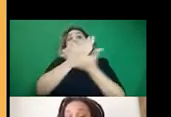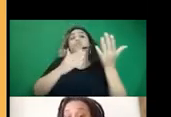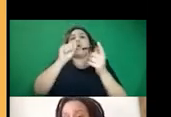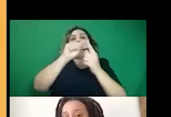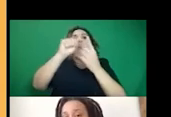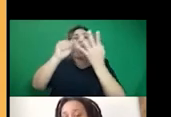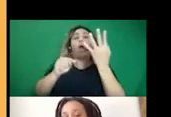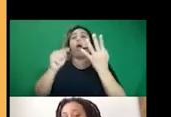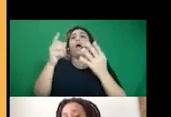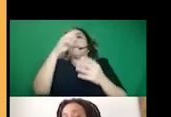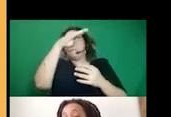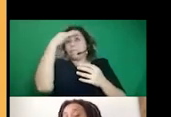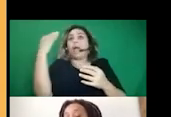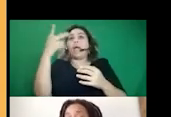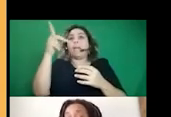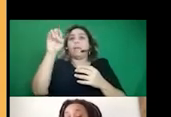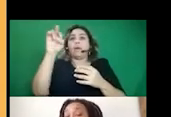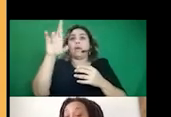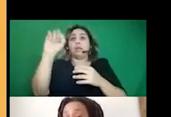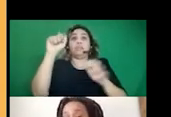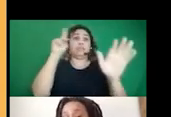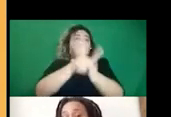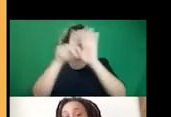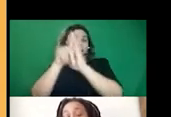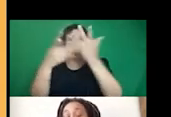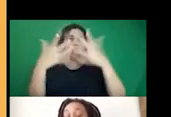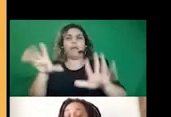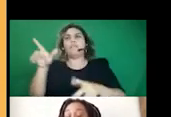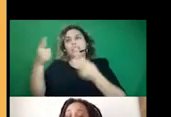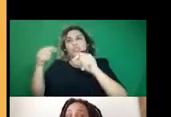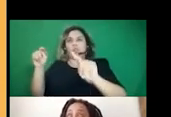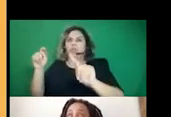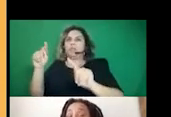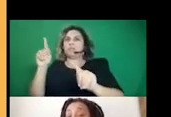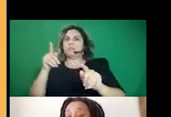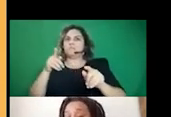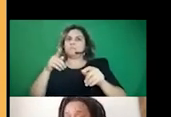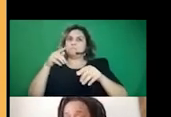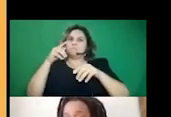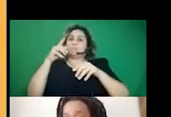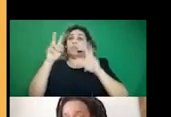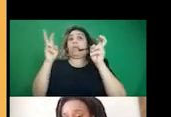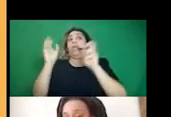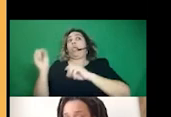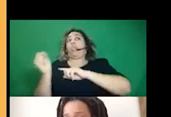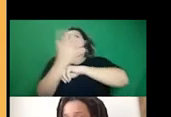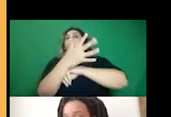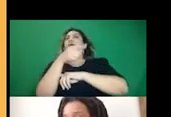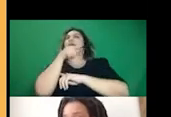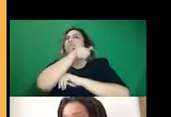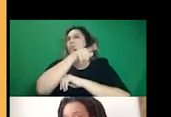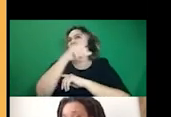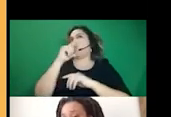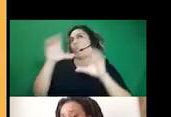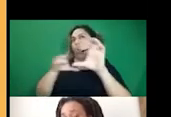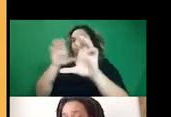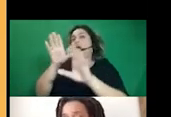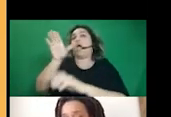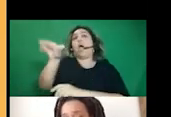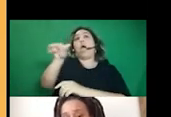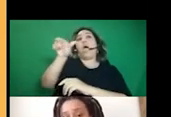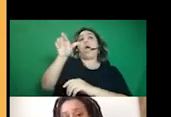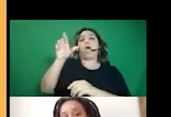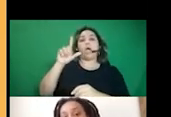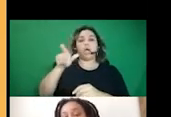killed and the FBI wanted to sort of instigate and imply that that was the doing of Ron Carrenga in the